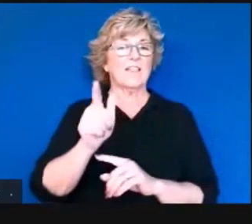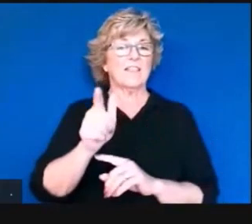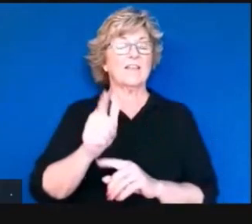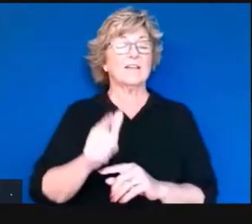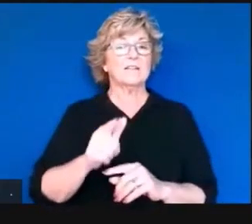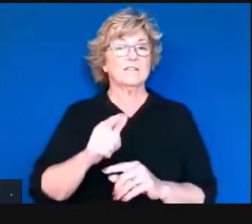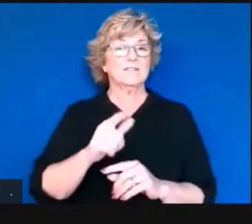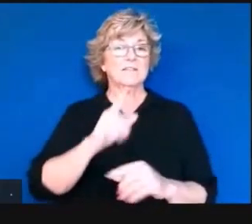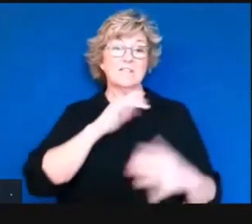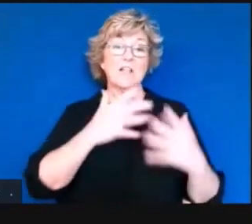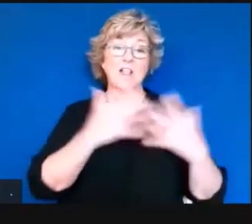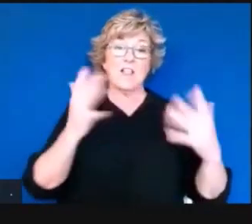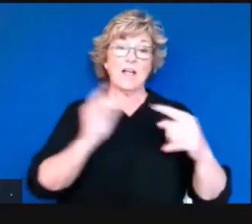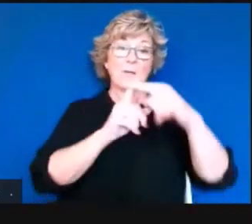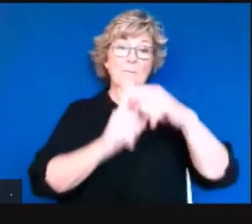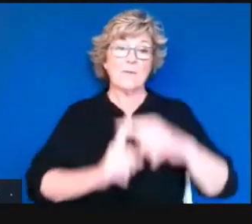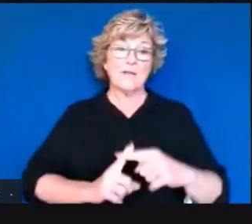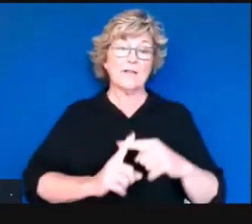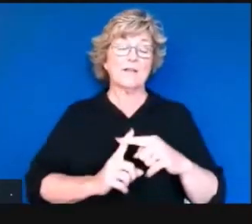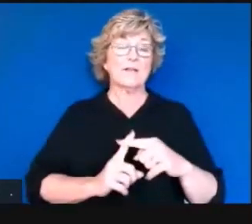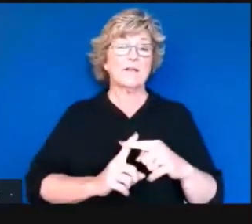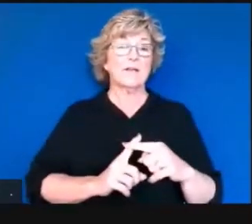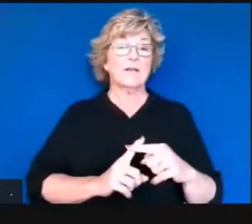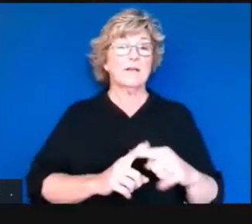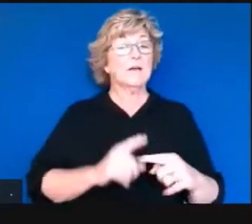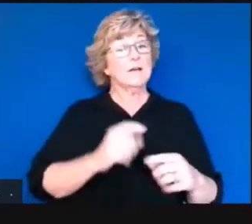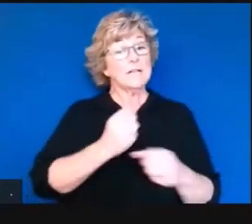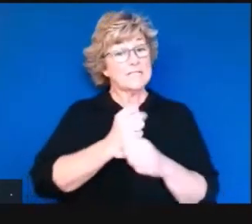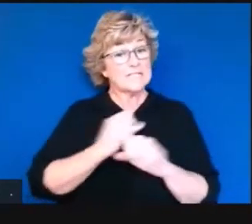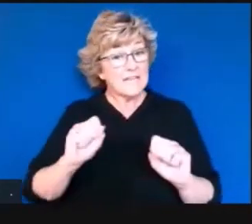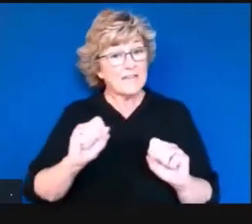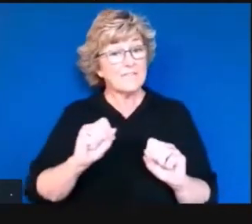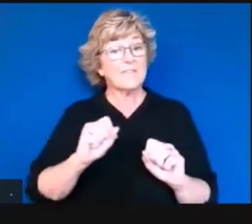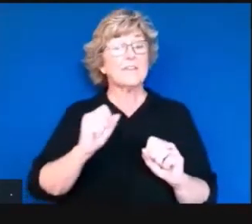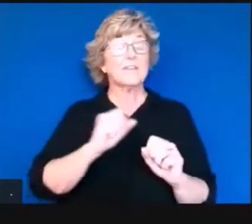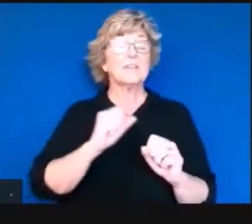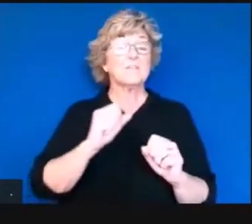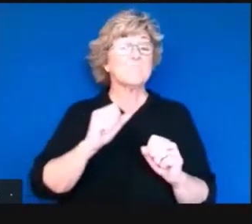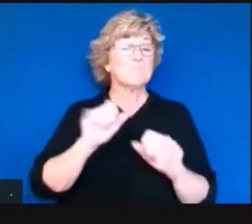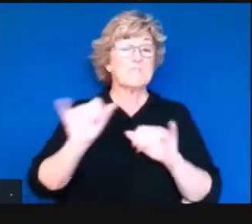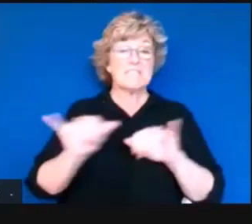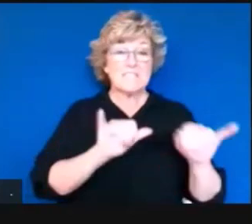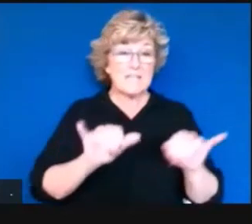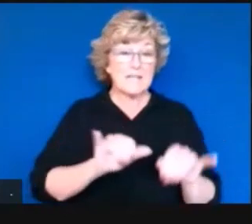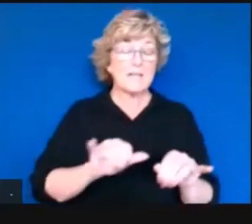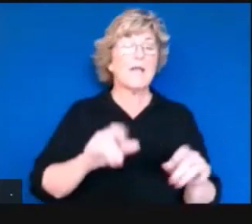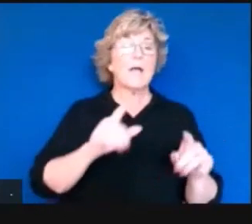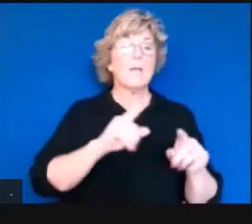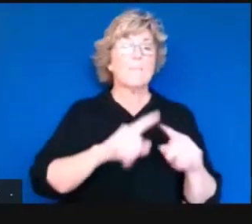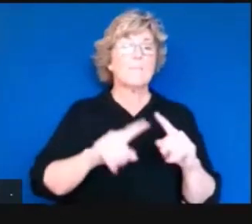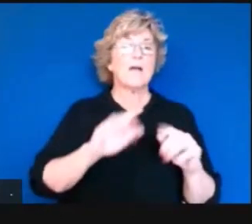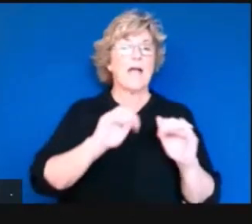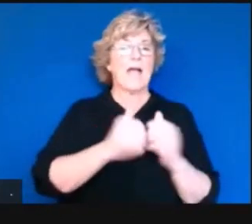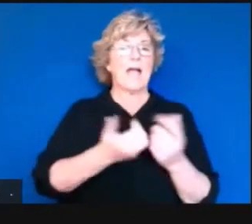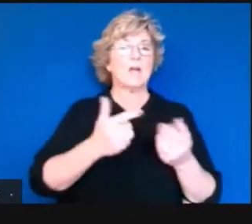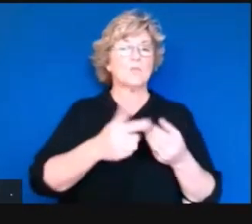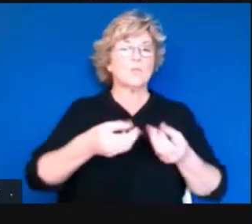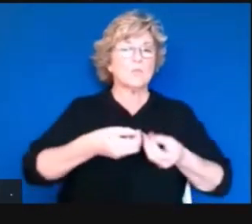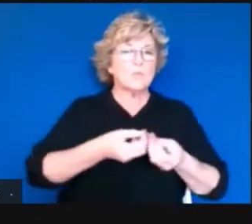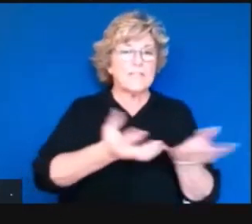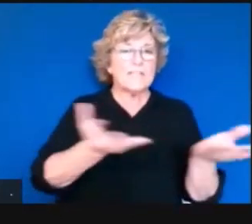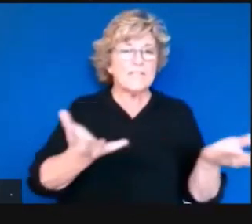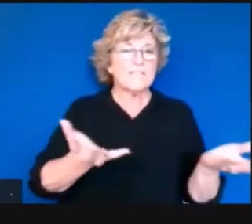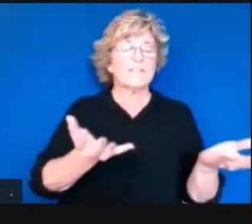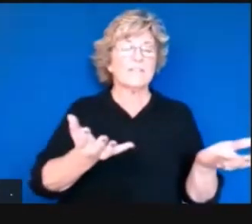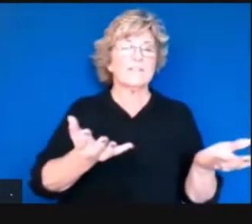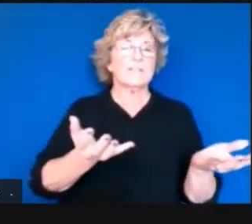advantages, not on safety and efficacy per se, but real advantages on logistics for the moment with the Moderna vaccine, which